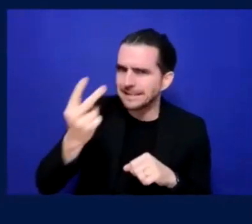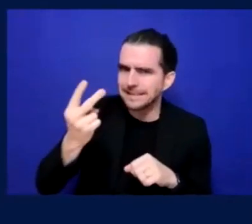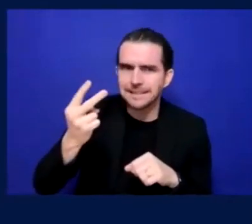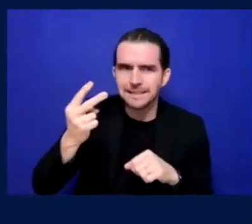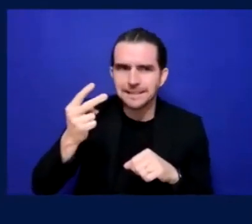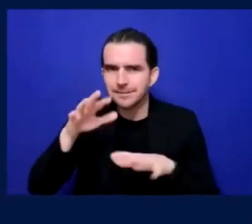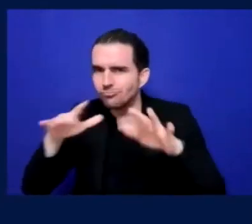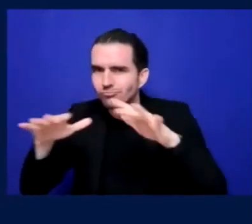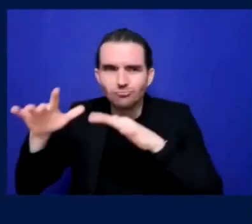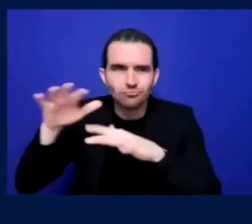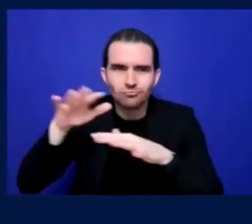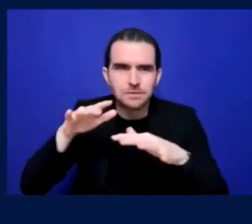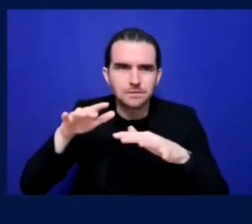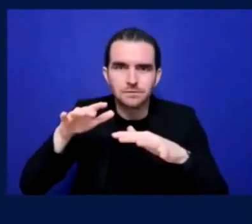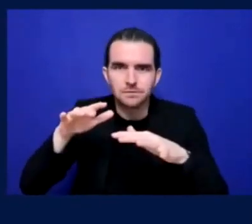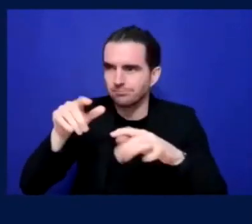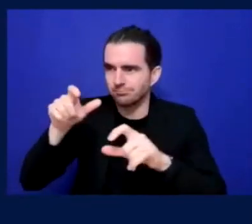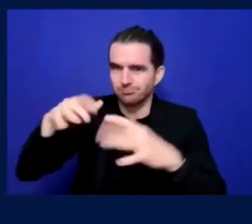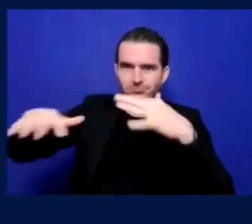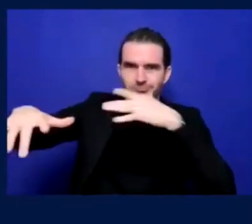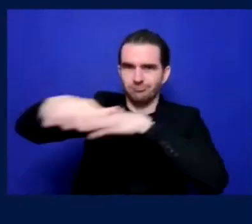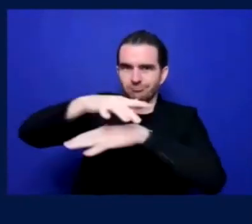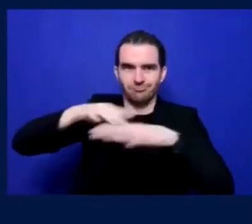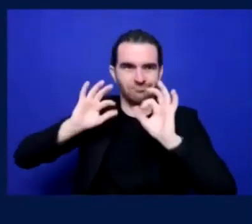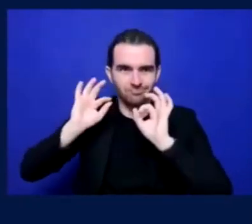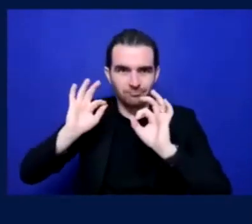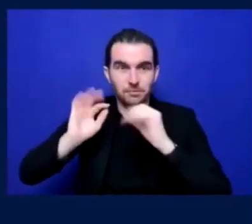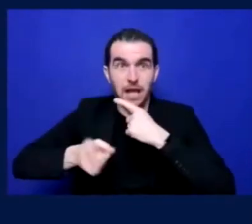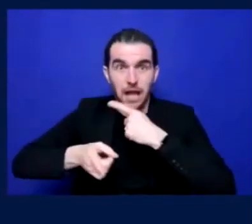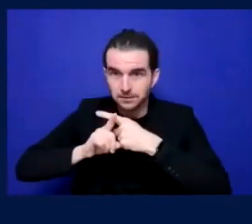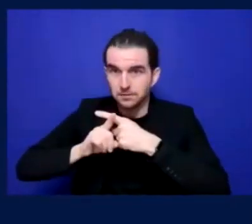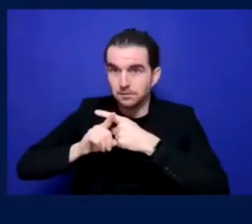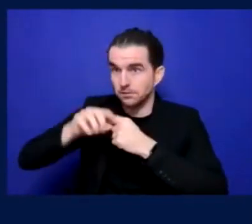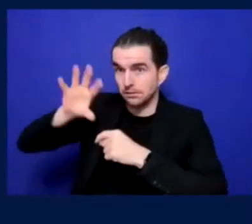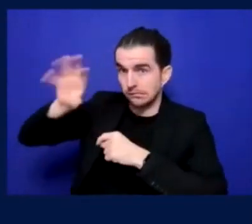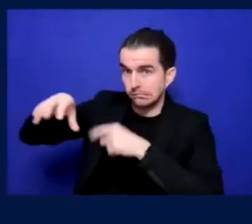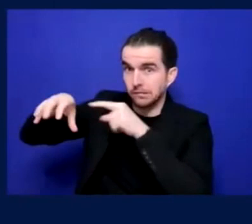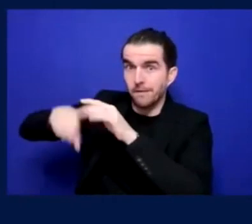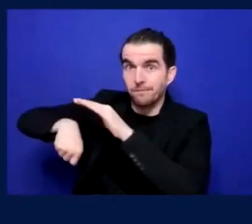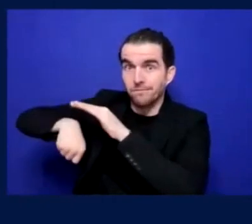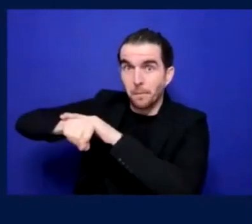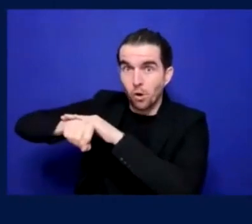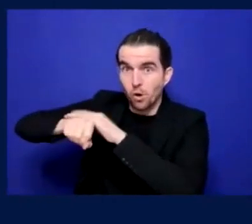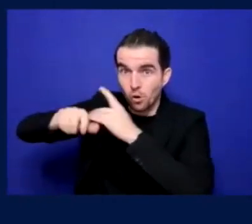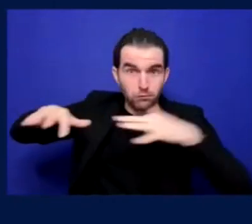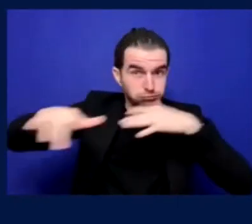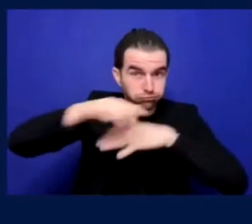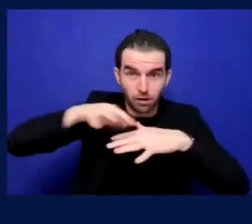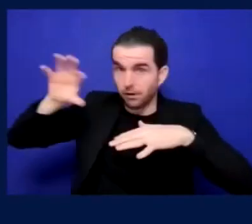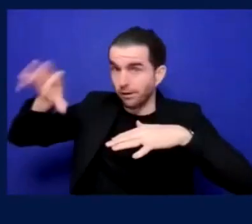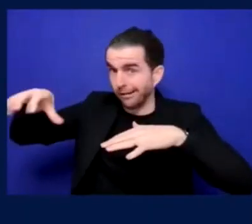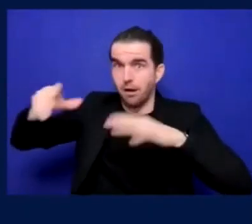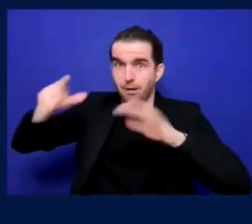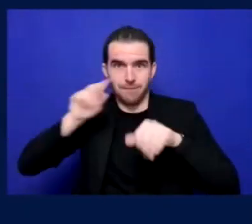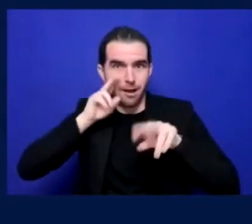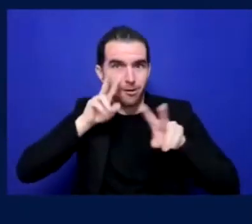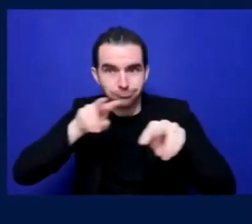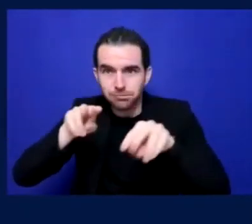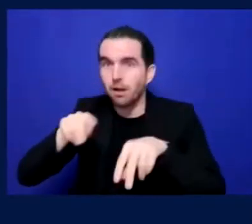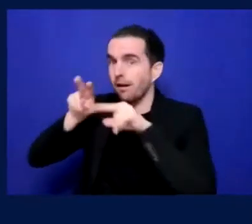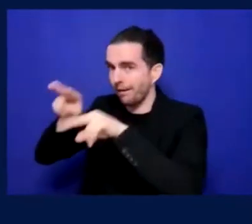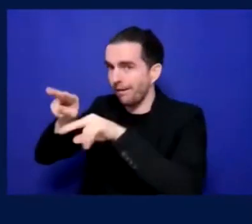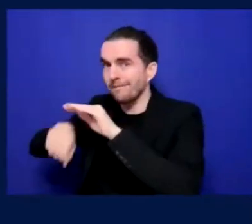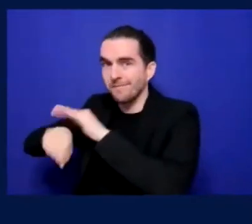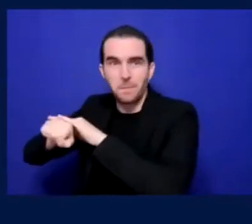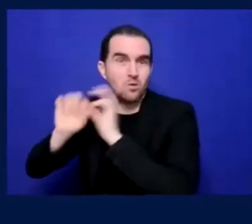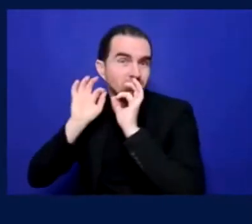uh, in February in the age of 17 to England without, uh, watching football. So, uh, and another example, uh,